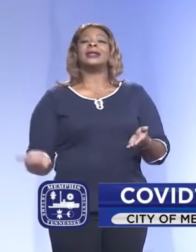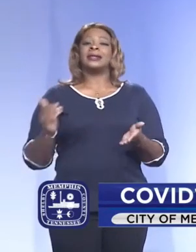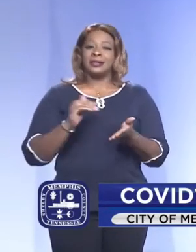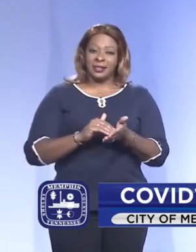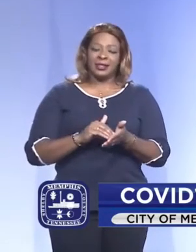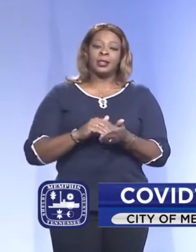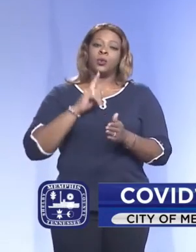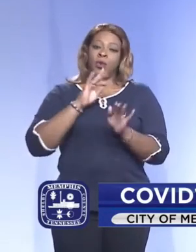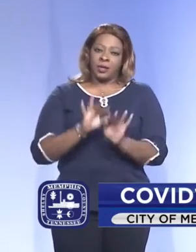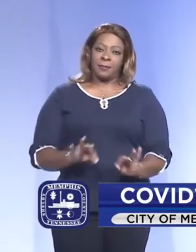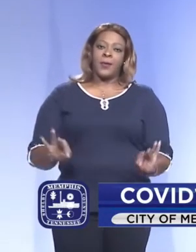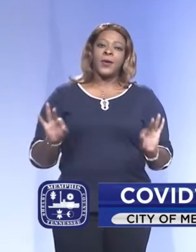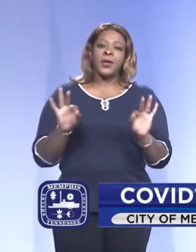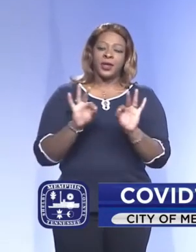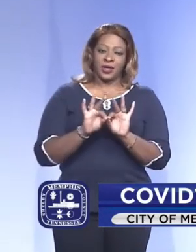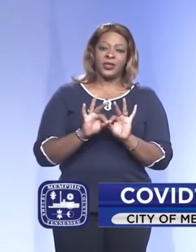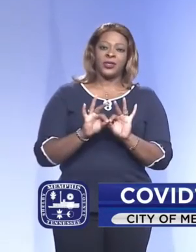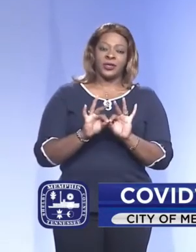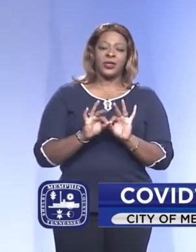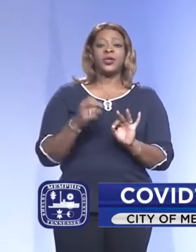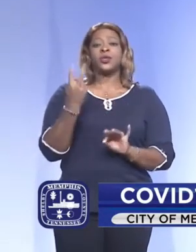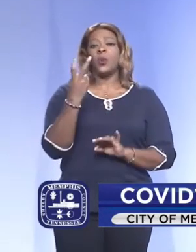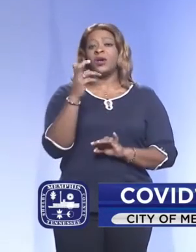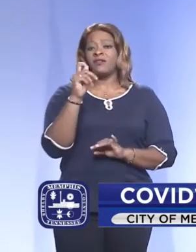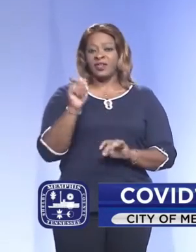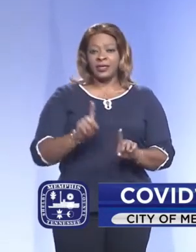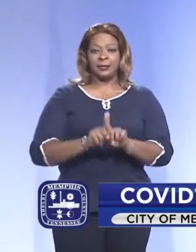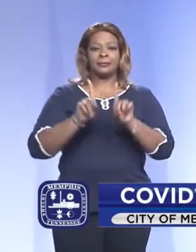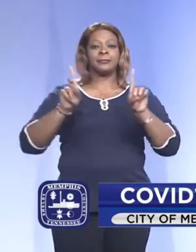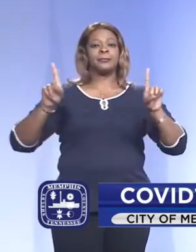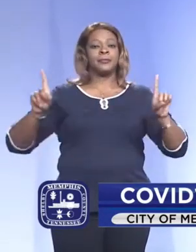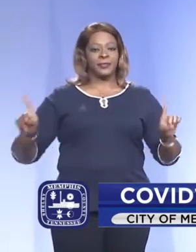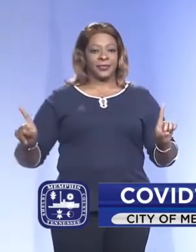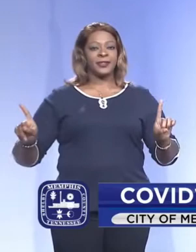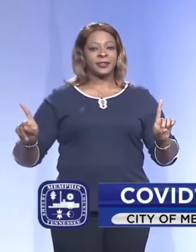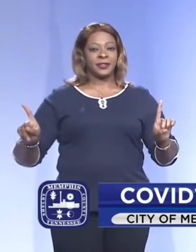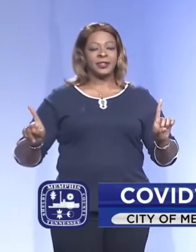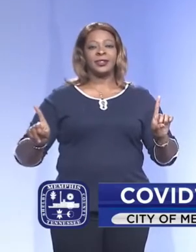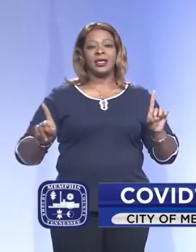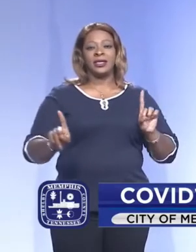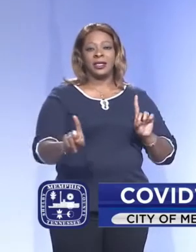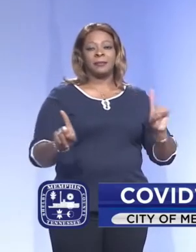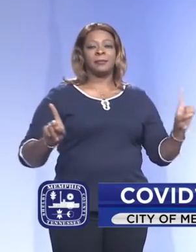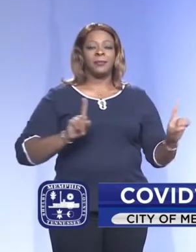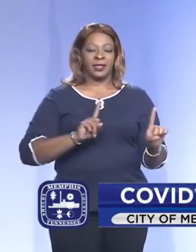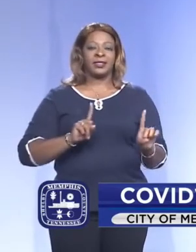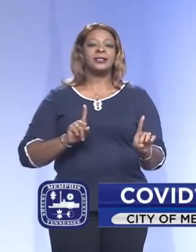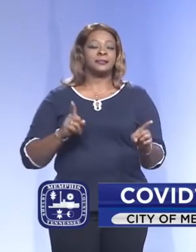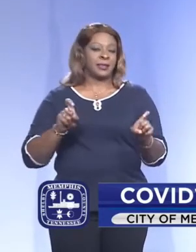it was important that 12 feet separation occur.